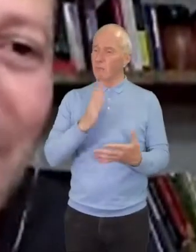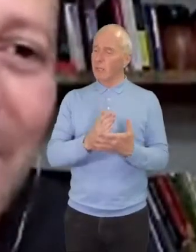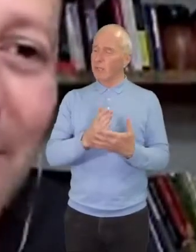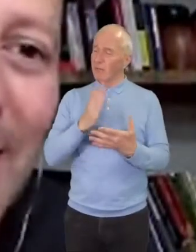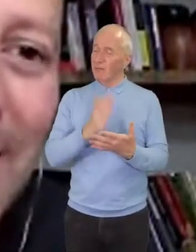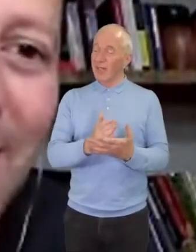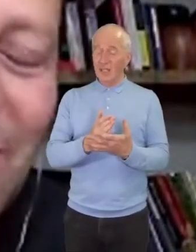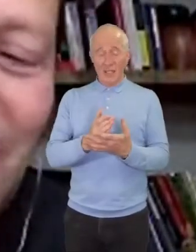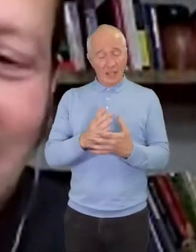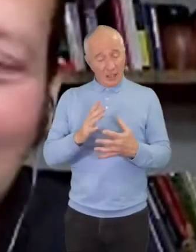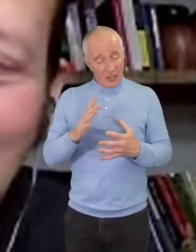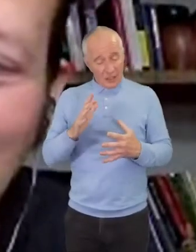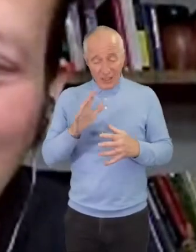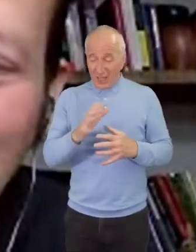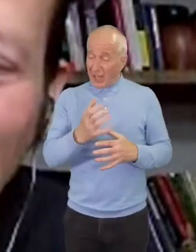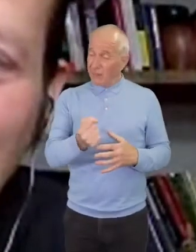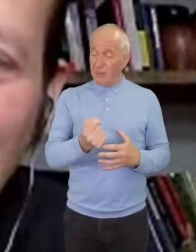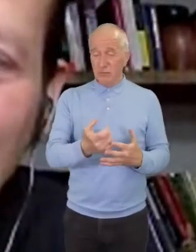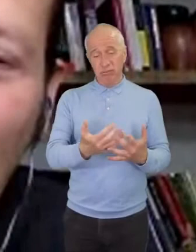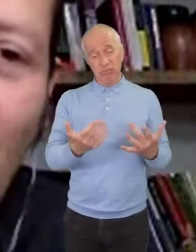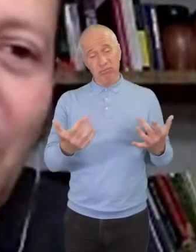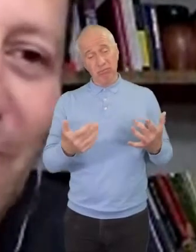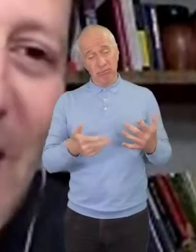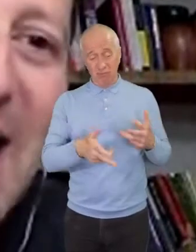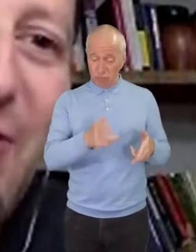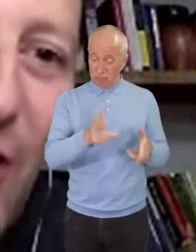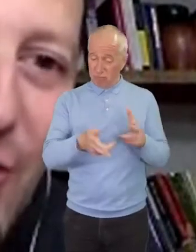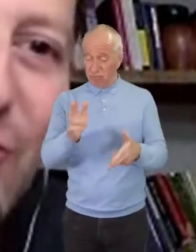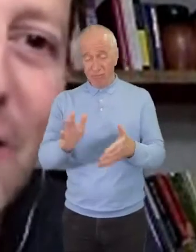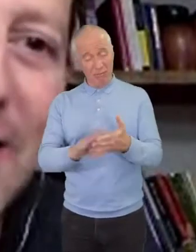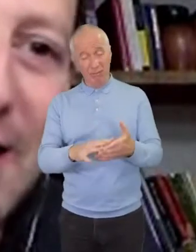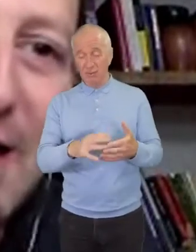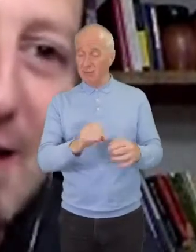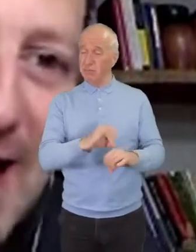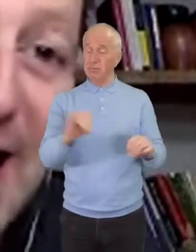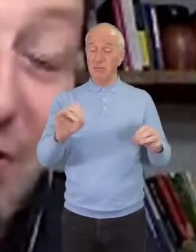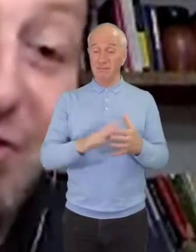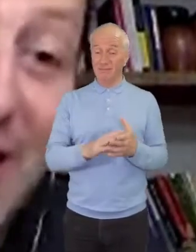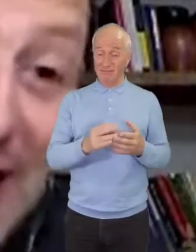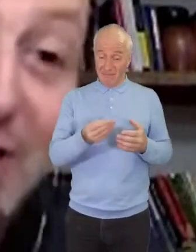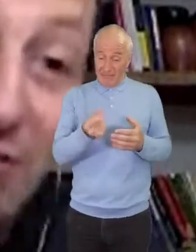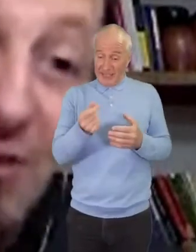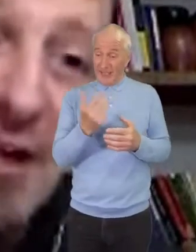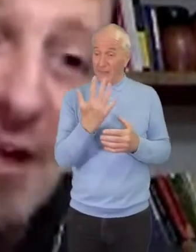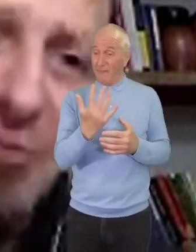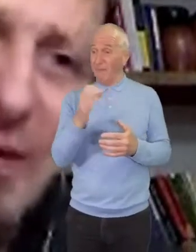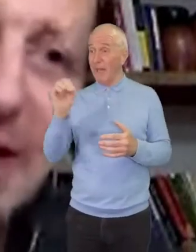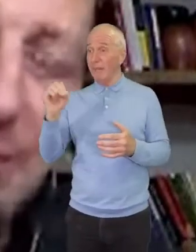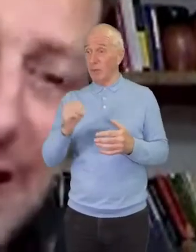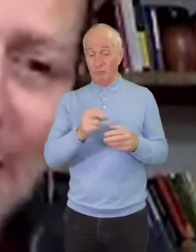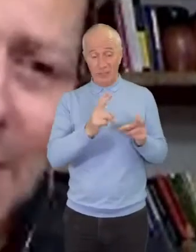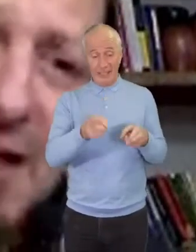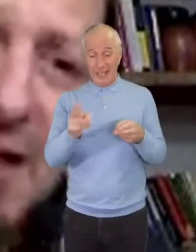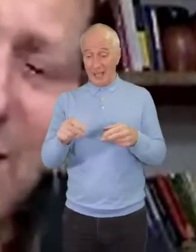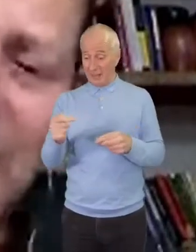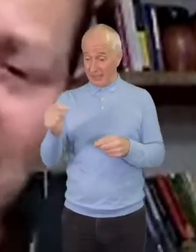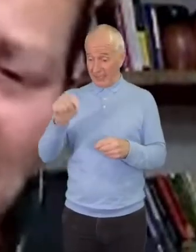really struggle from the gun violence. And we had almost 500 deaths in Philadelphia,